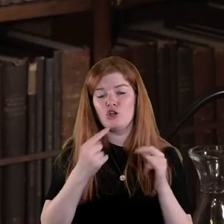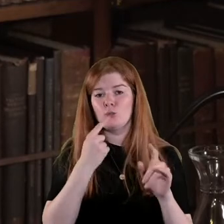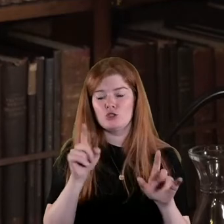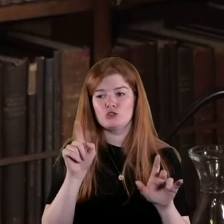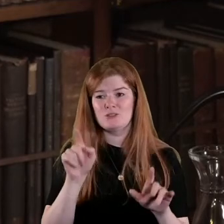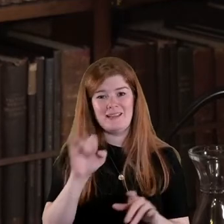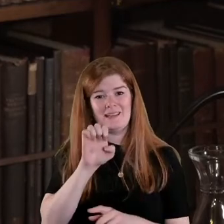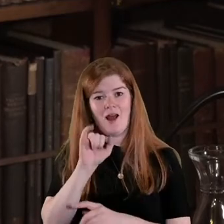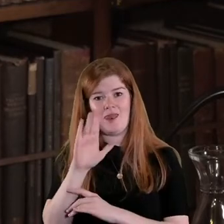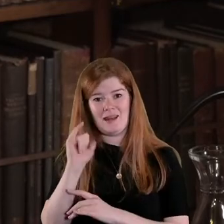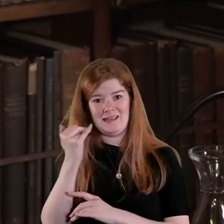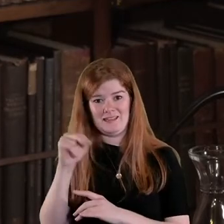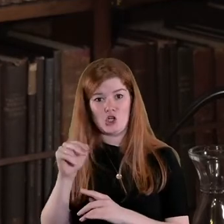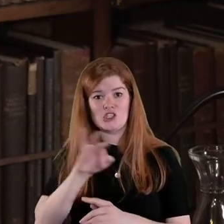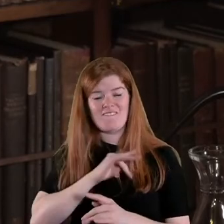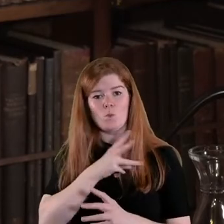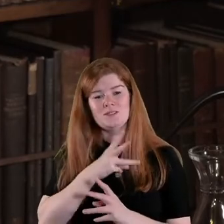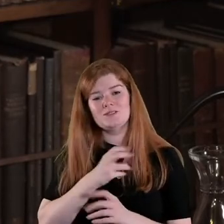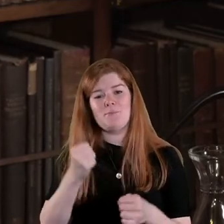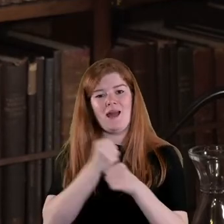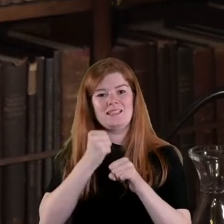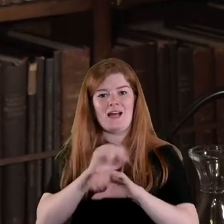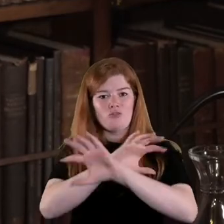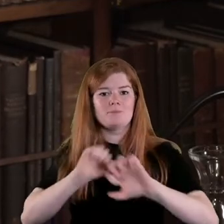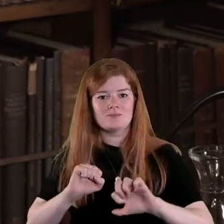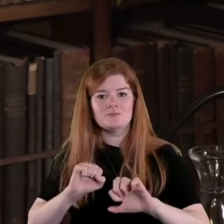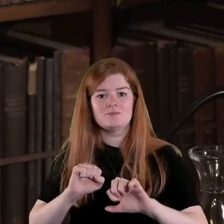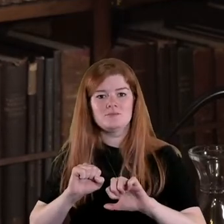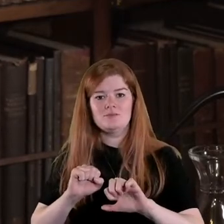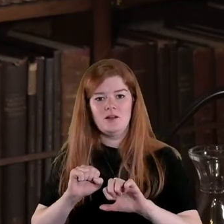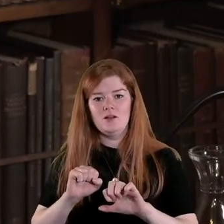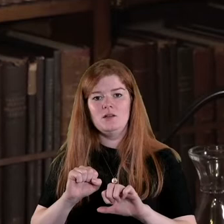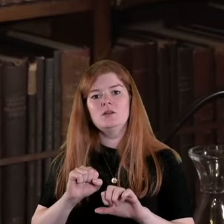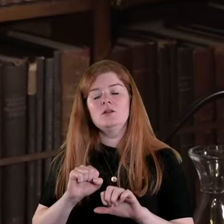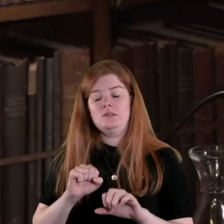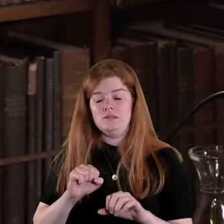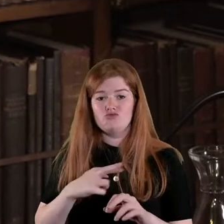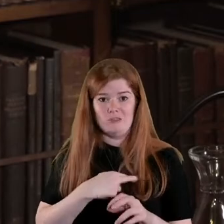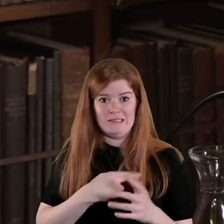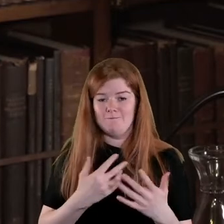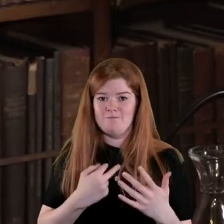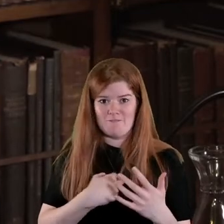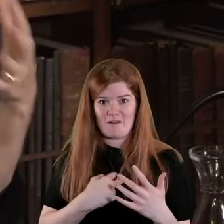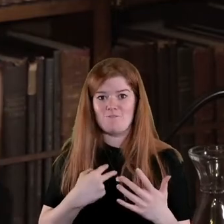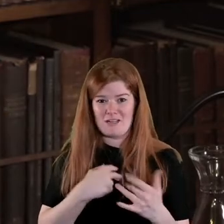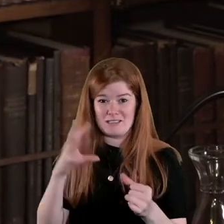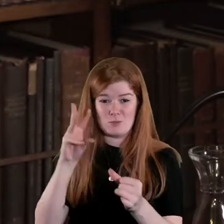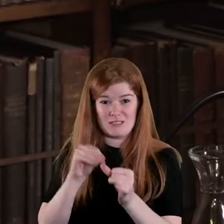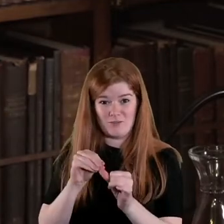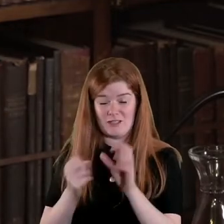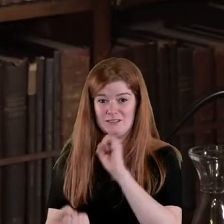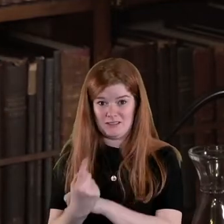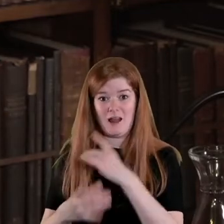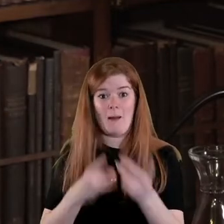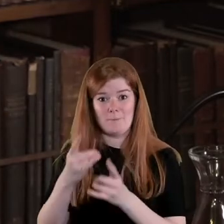Eileen was gang raped and again it's a very you know specific incident that